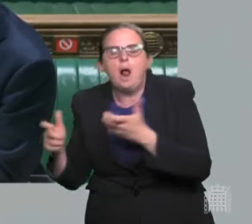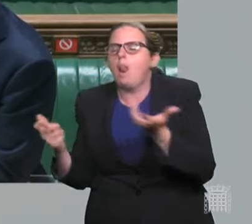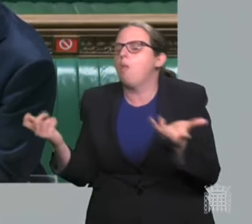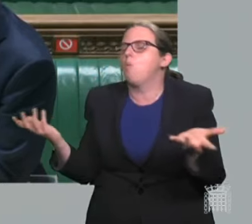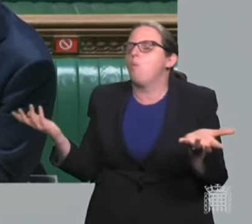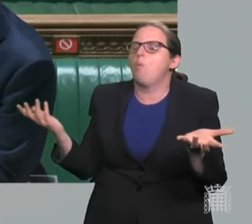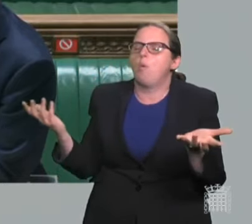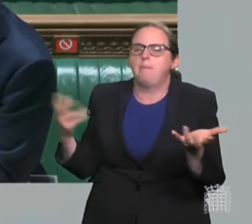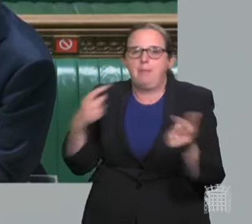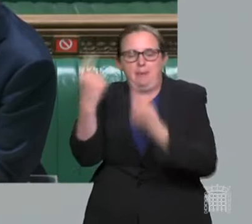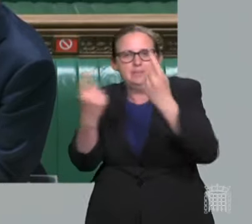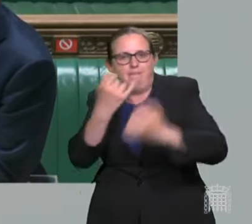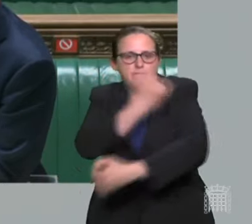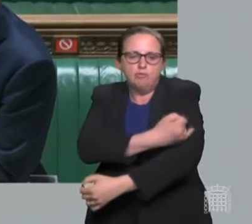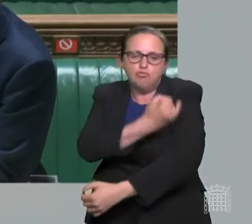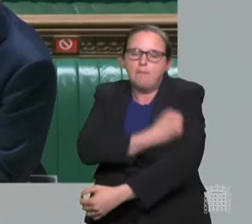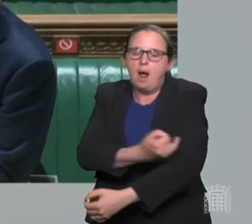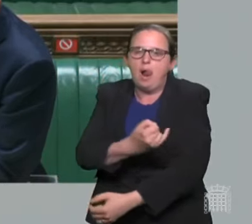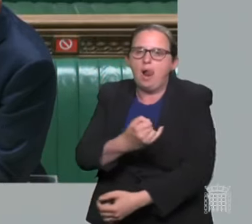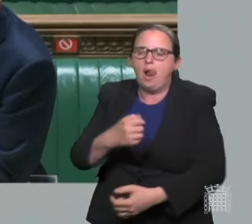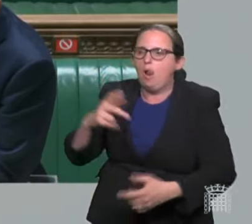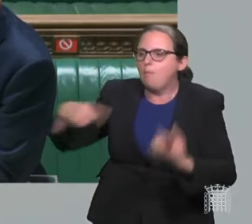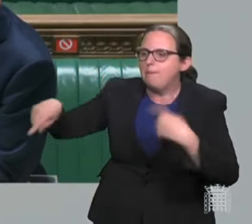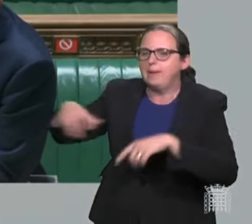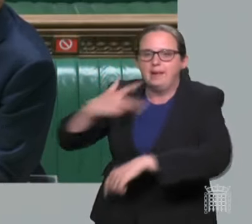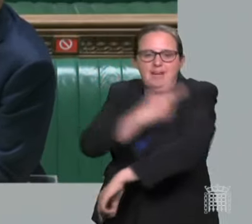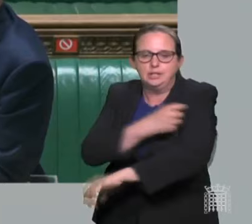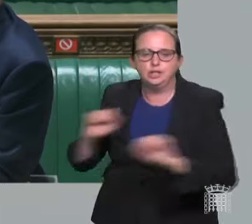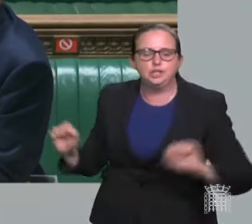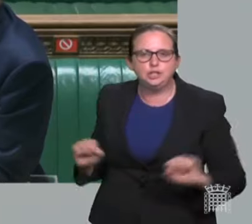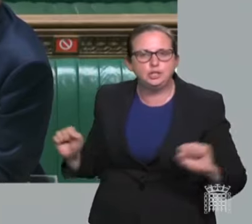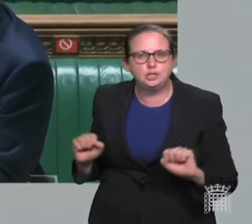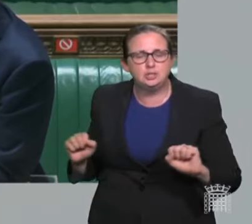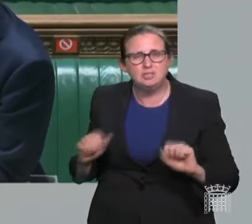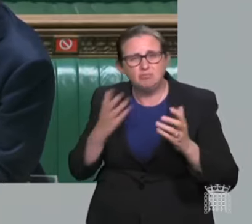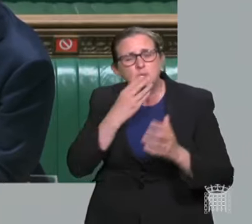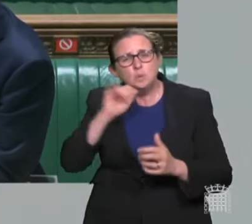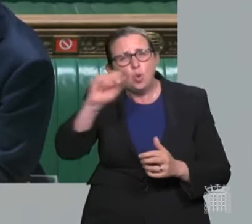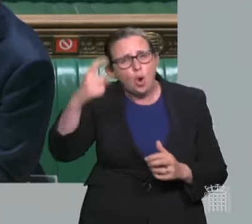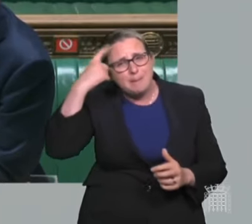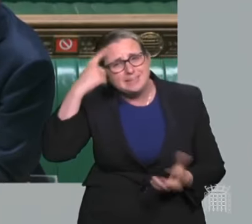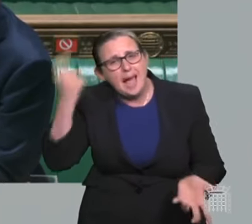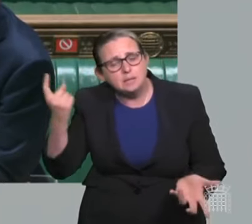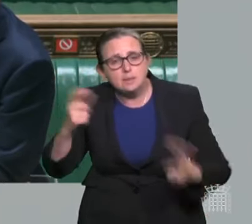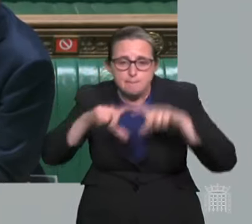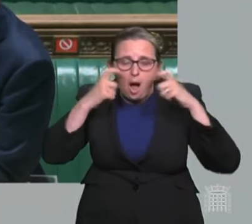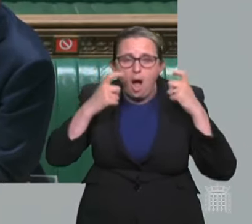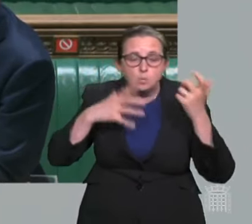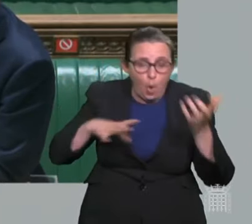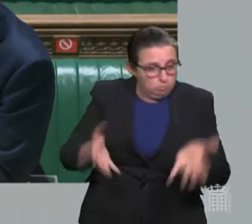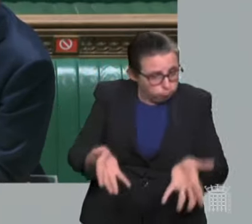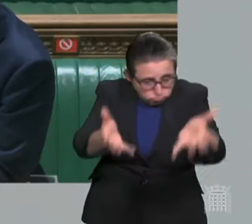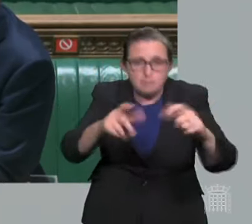people that may be as a group unvaccinated, then we're just really saying use your common sense. And I think everyone in Britain